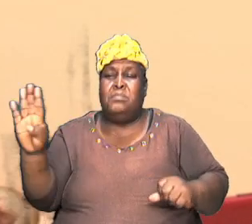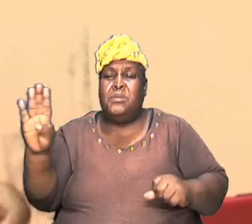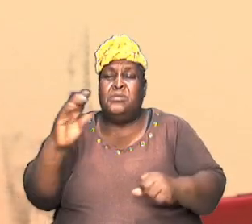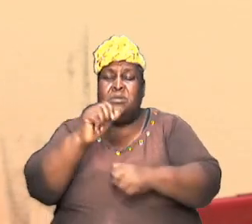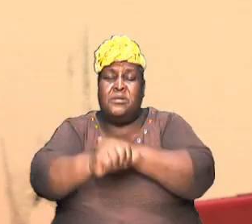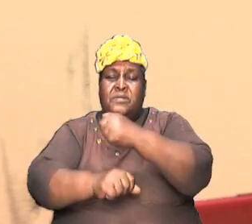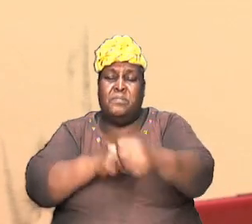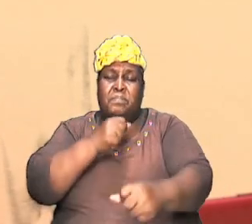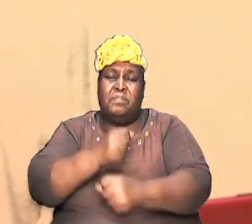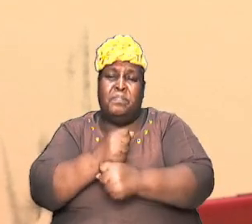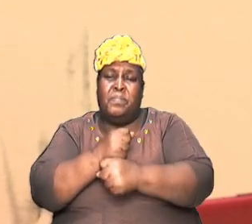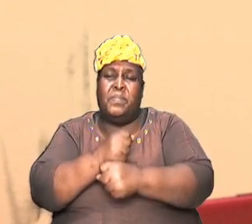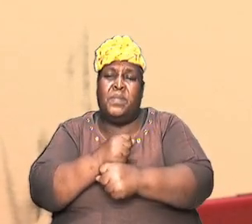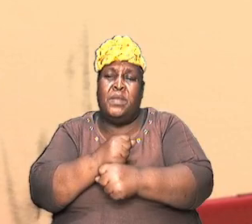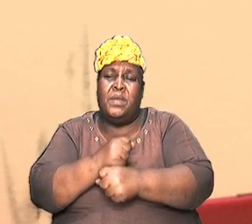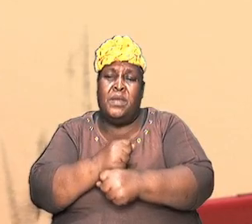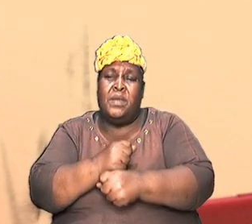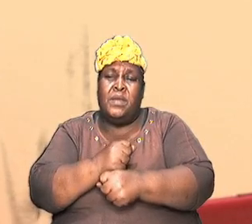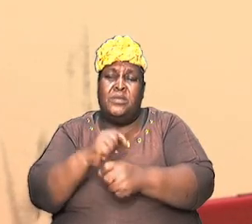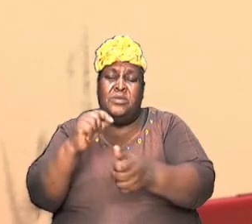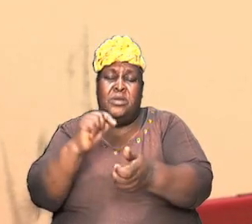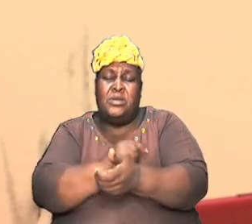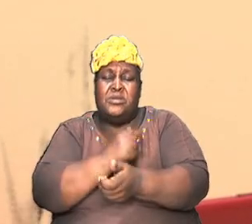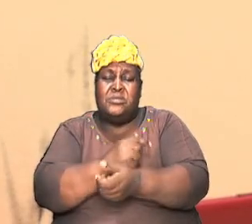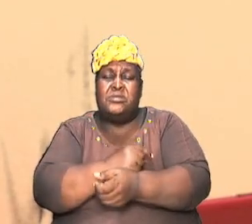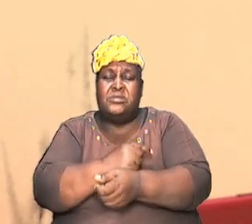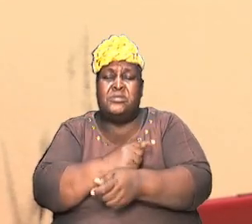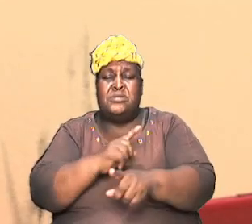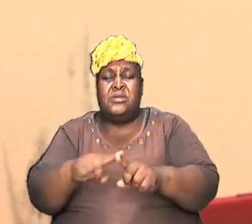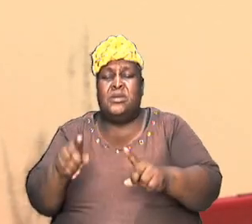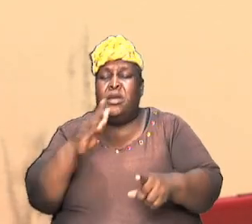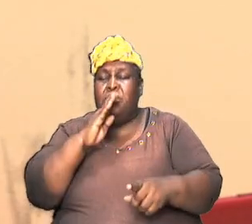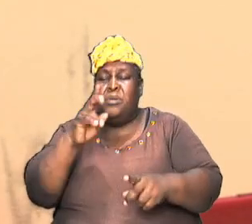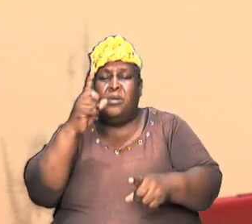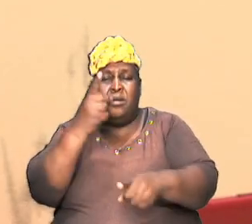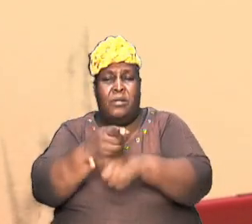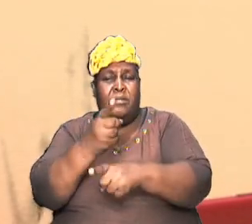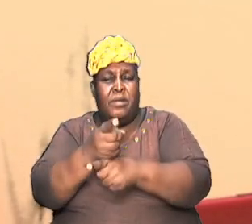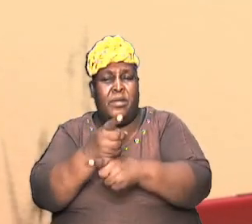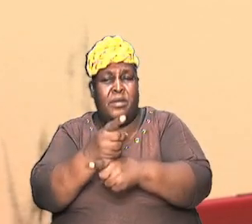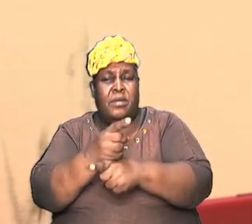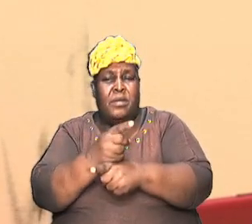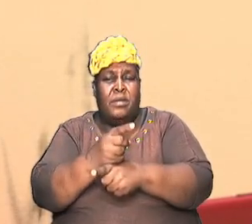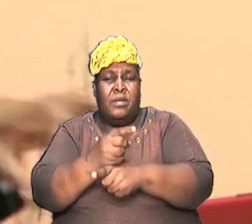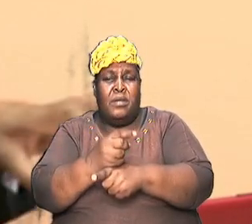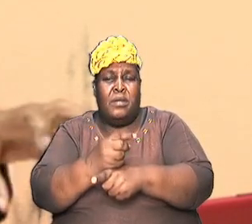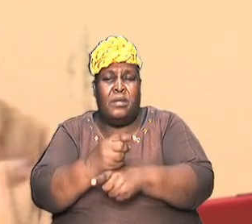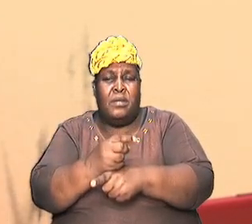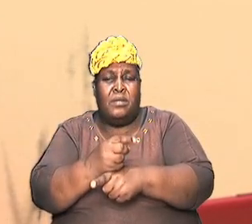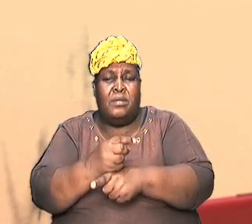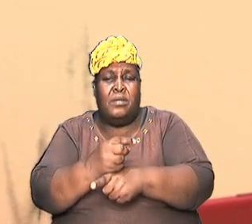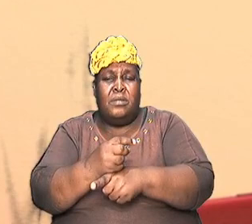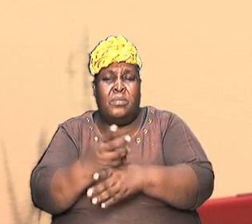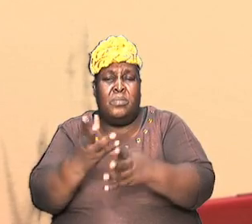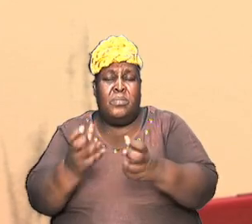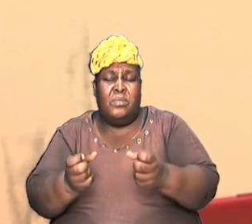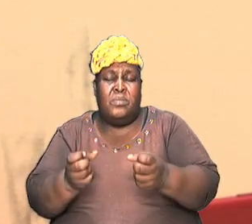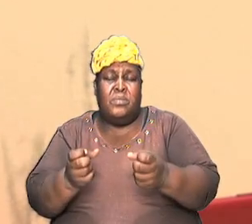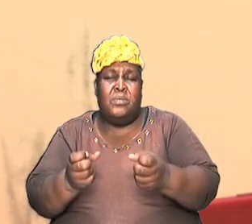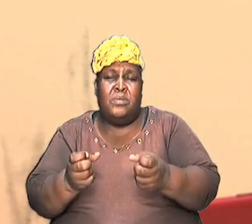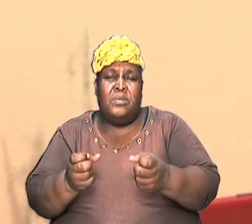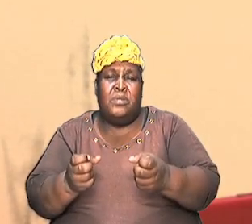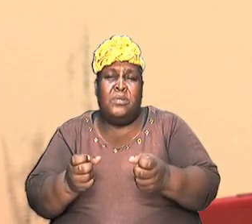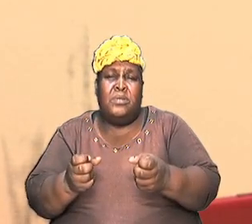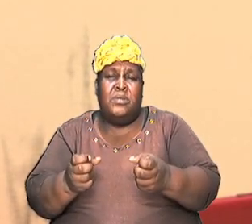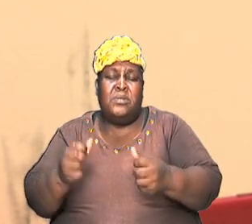years. And therefore, Genesis cannot be a correct account because it is woefully lacking in terms of